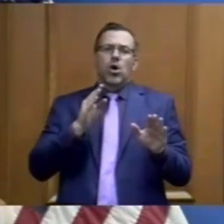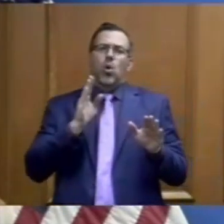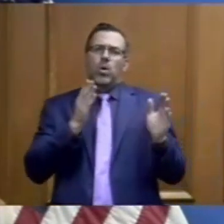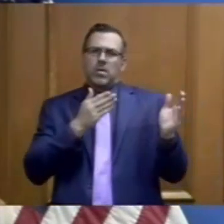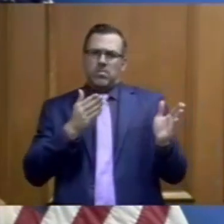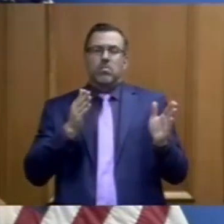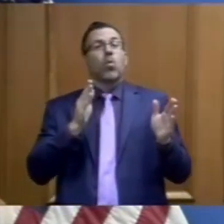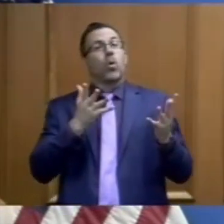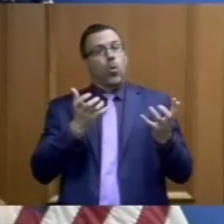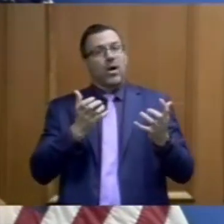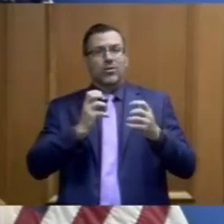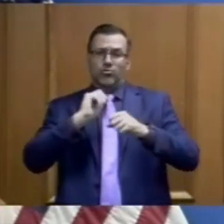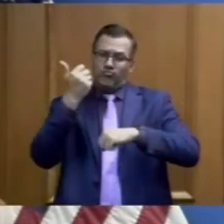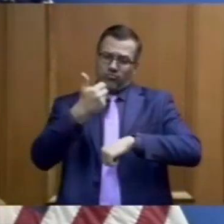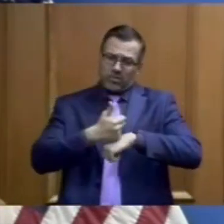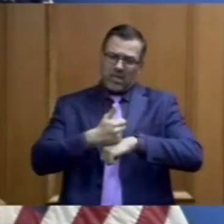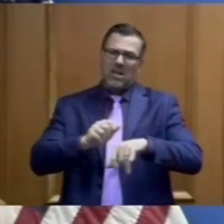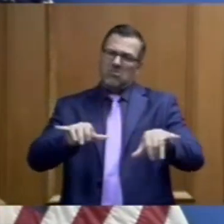social distancing